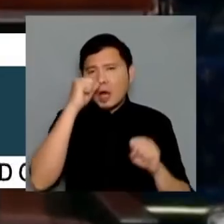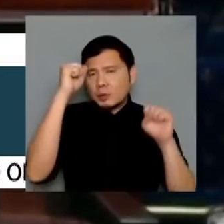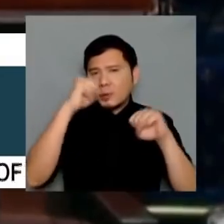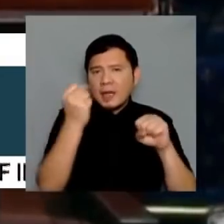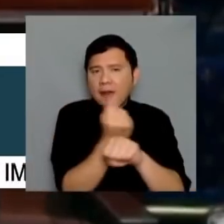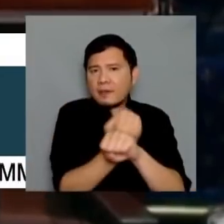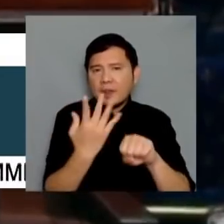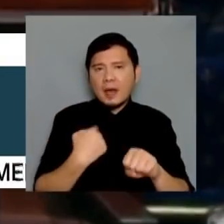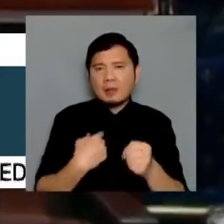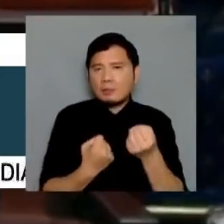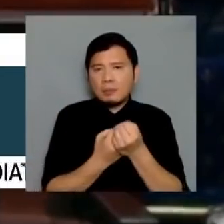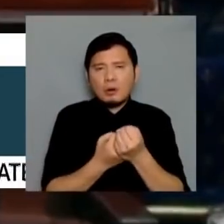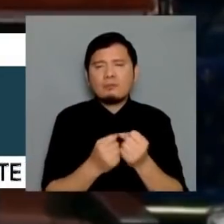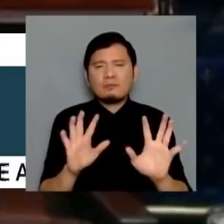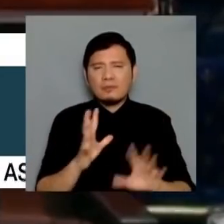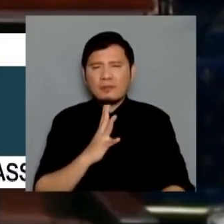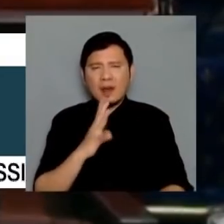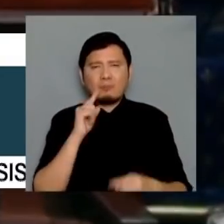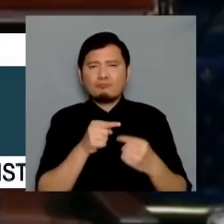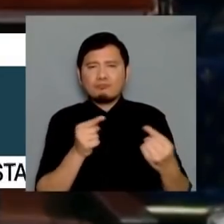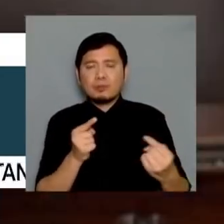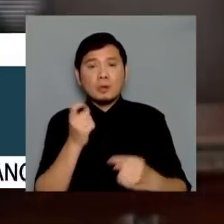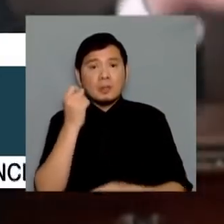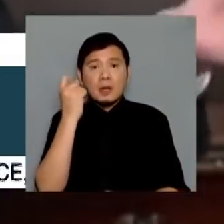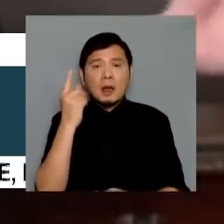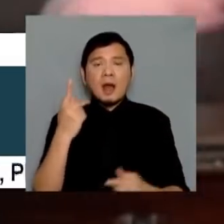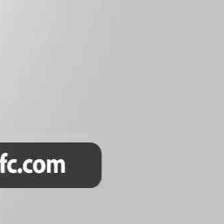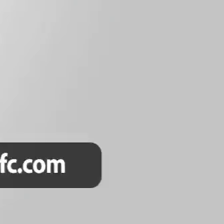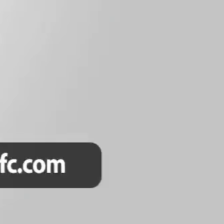is a common denominator that we can find.